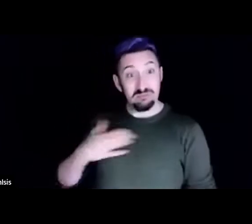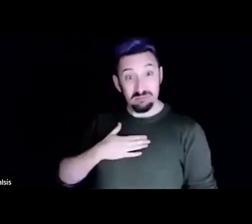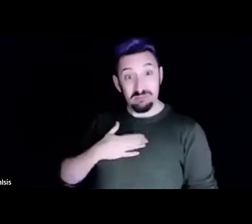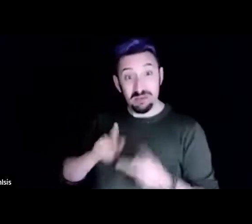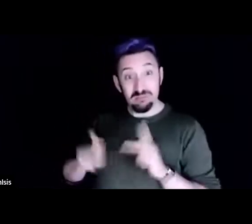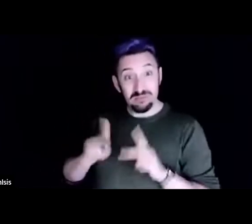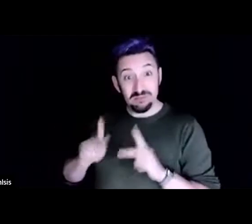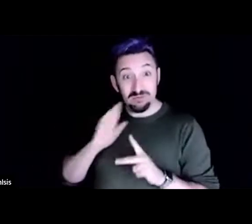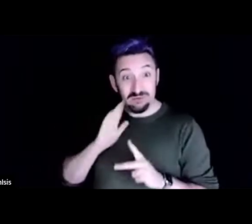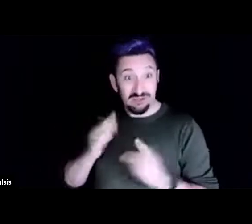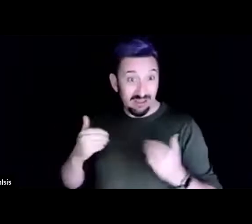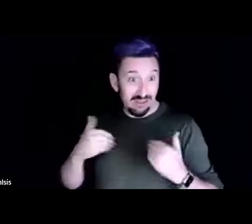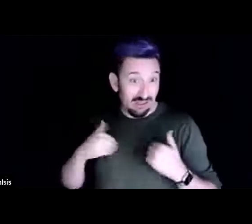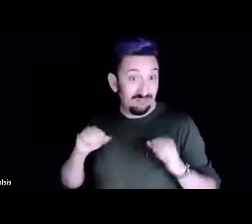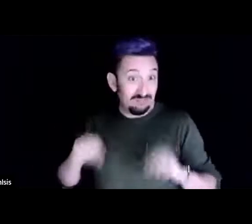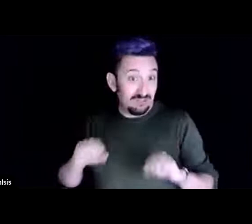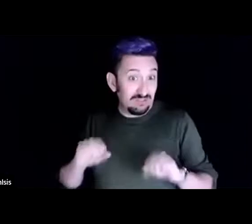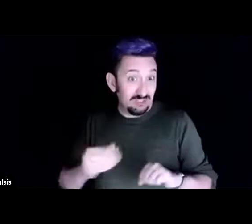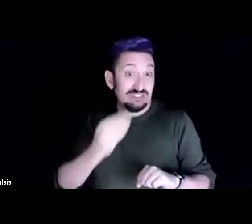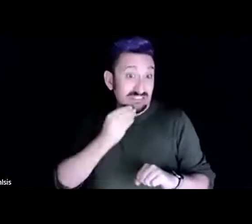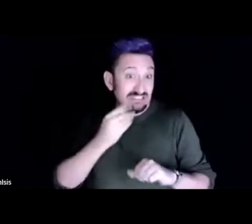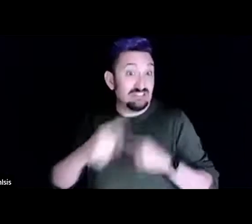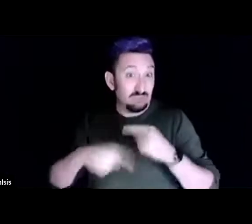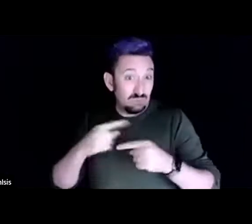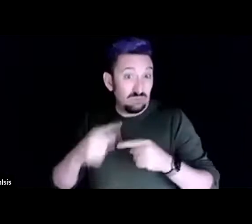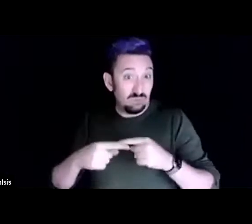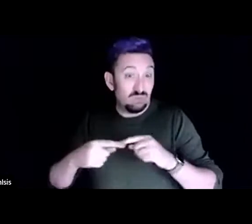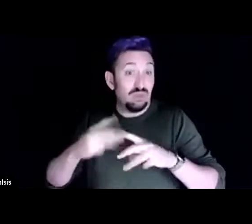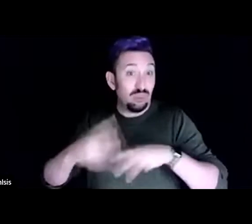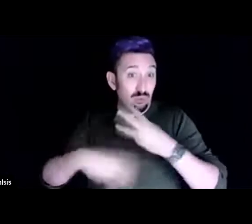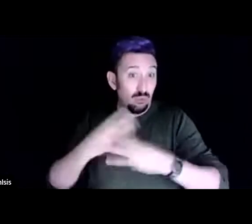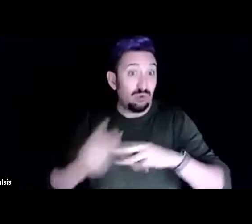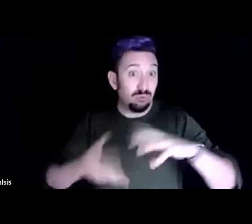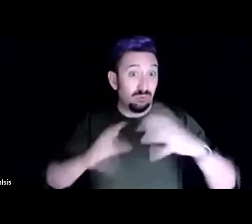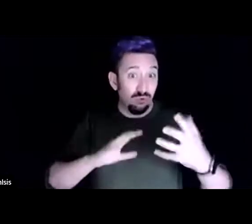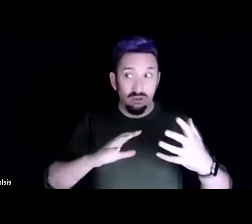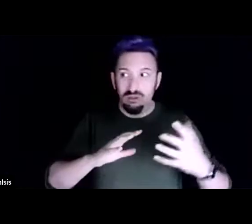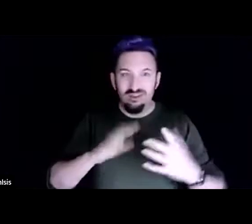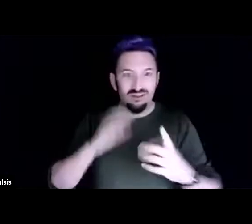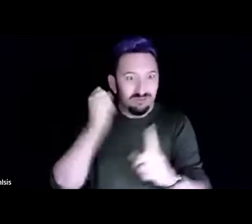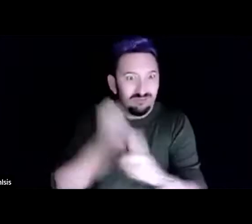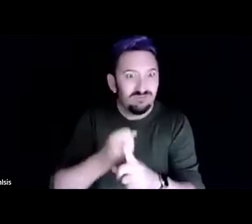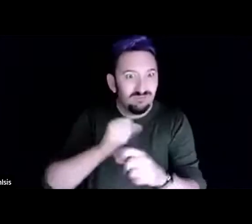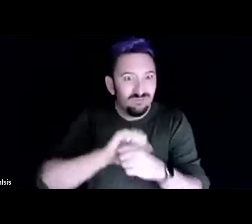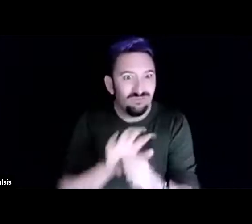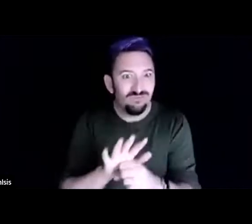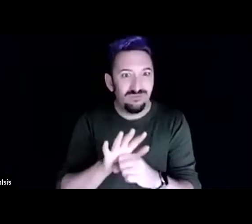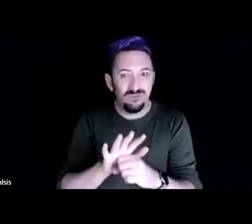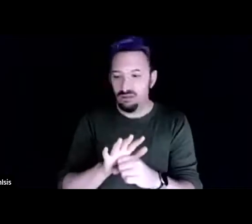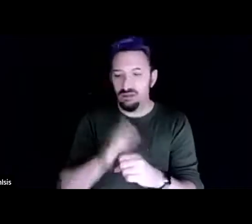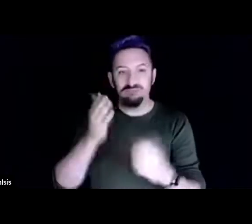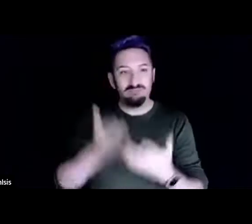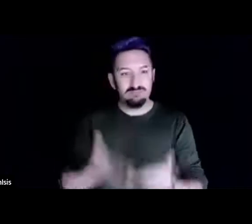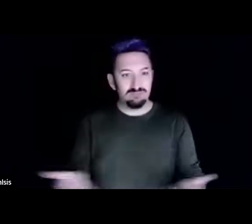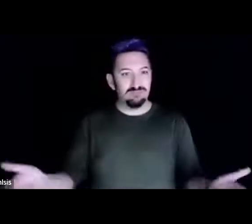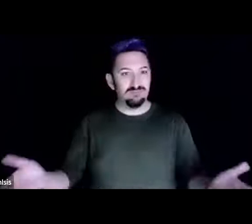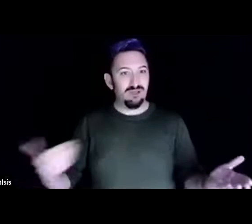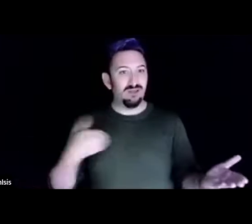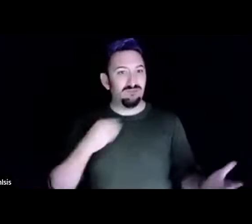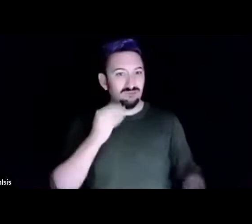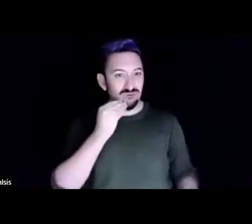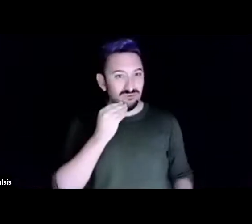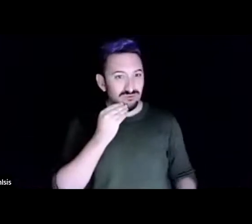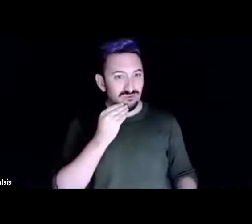in apocalypse and whoa we were in apocalypse and wait i was going to be able to eat and we were also able